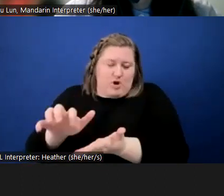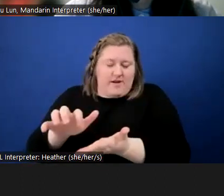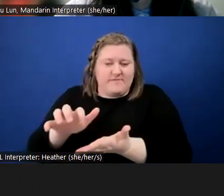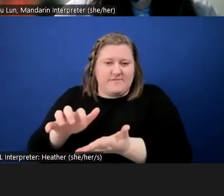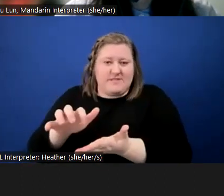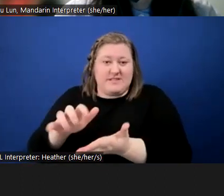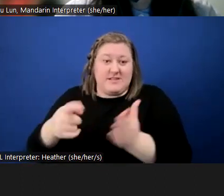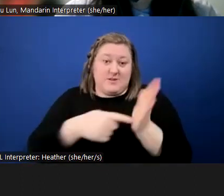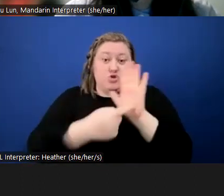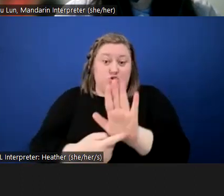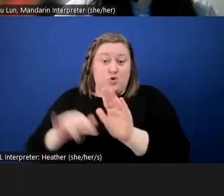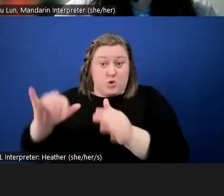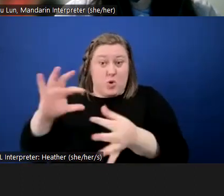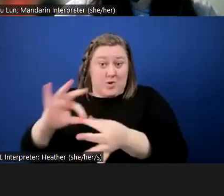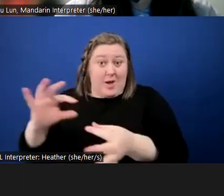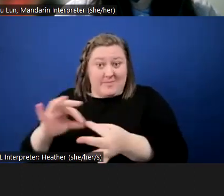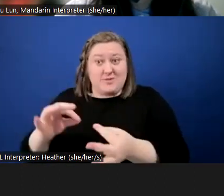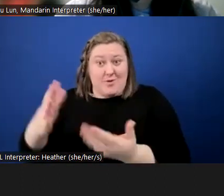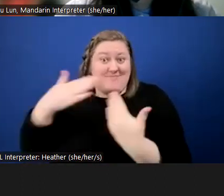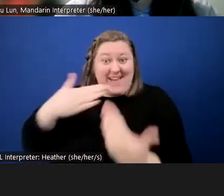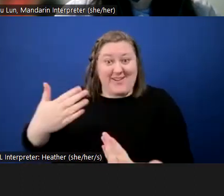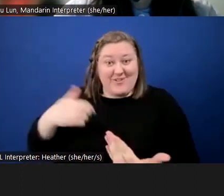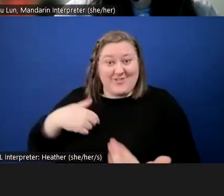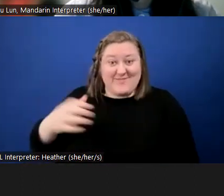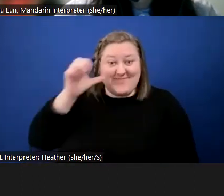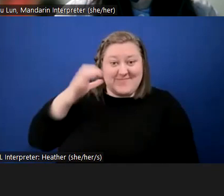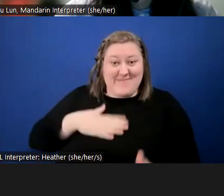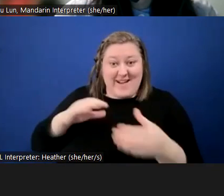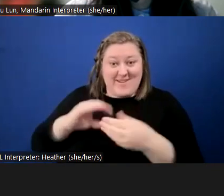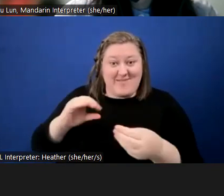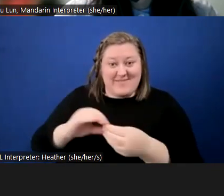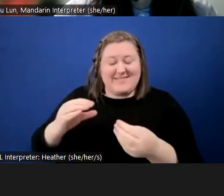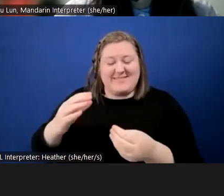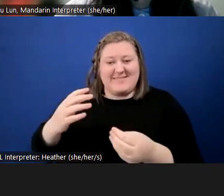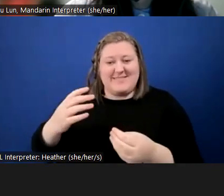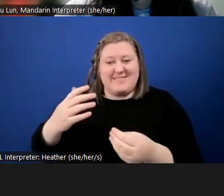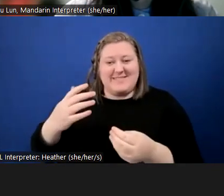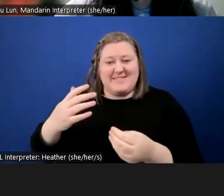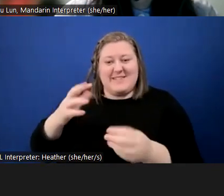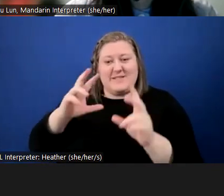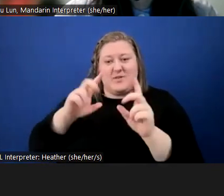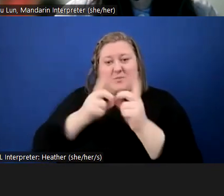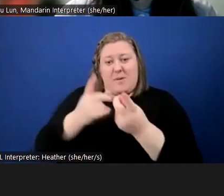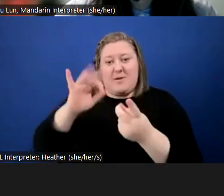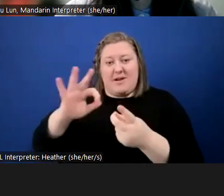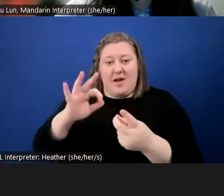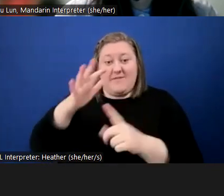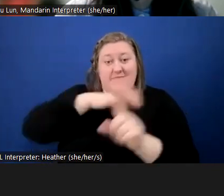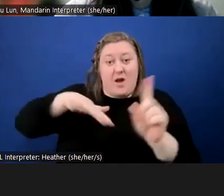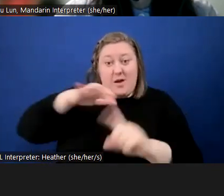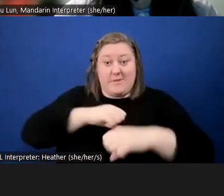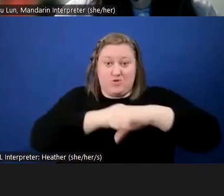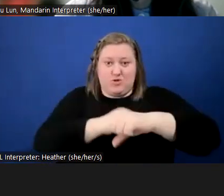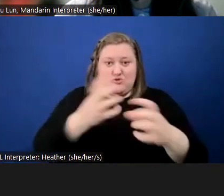reflects those comments. So I'm really grateful to the Department of Environmental Protection staff for incorporating those